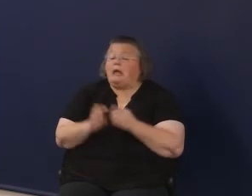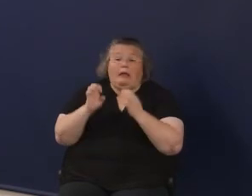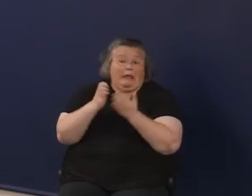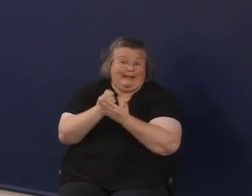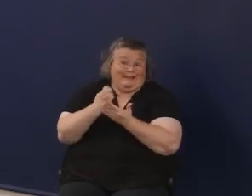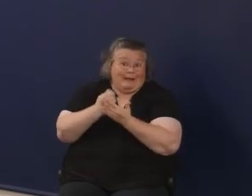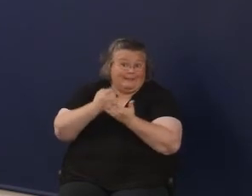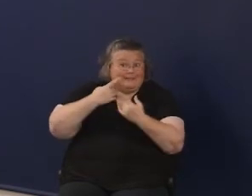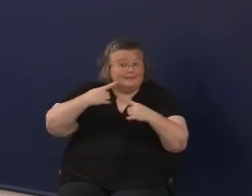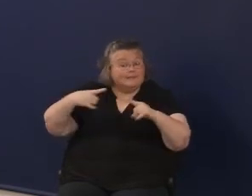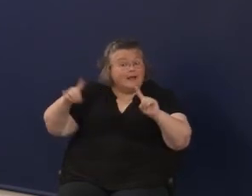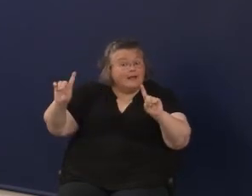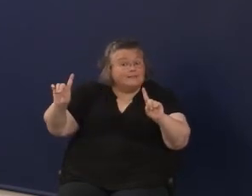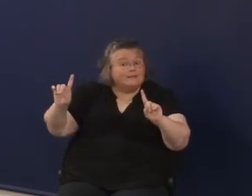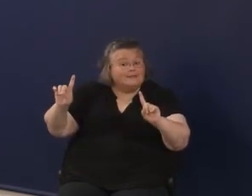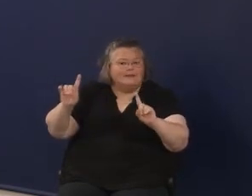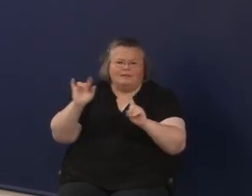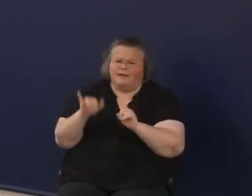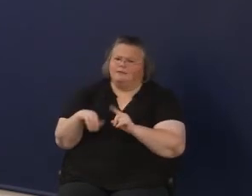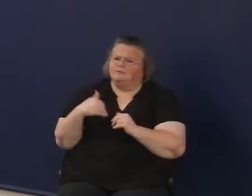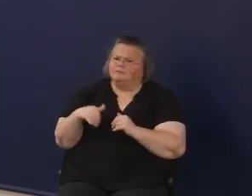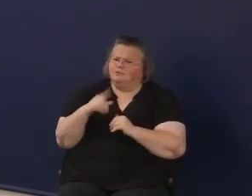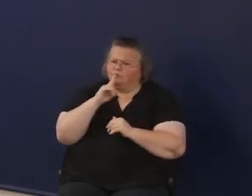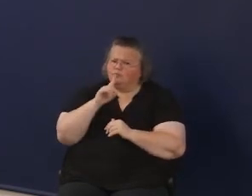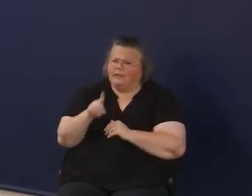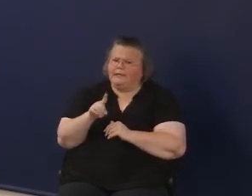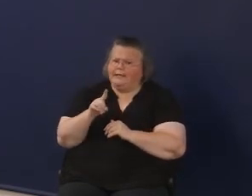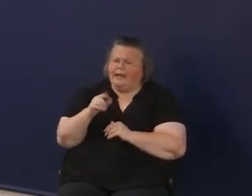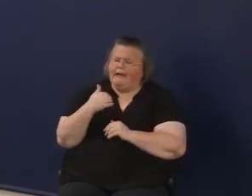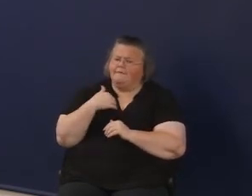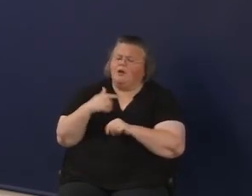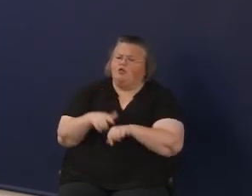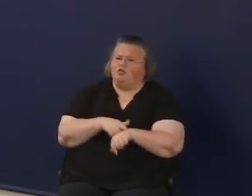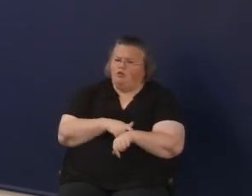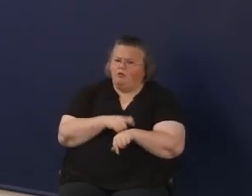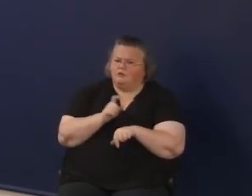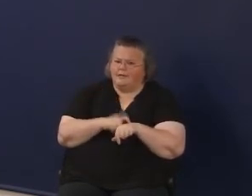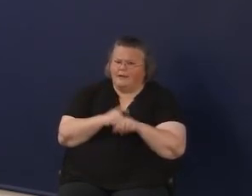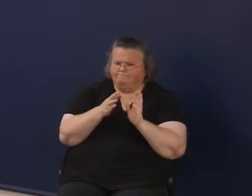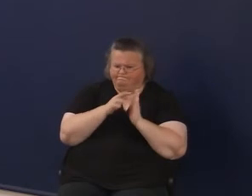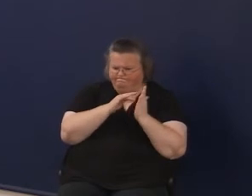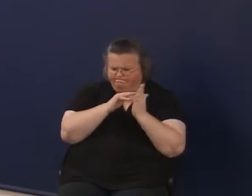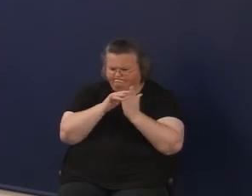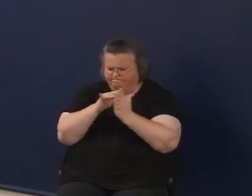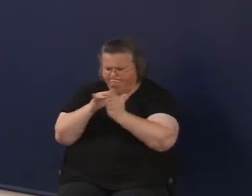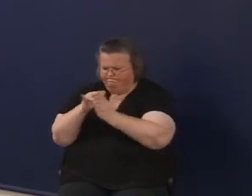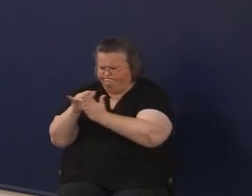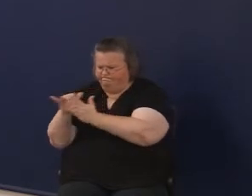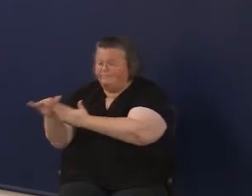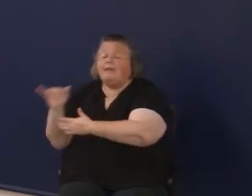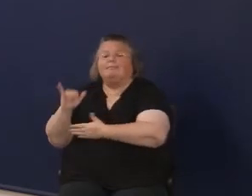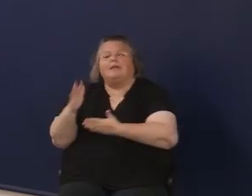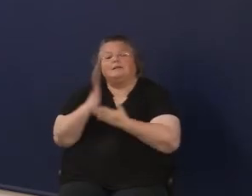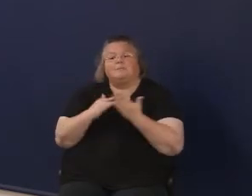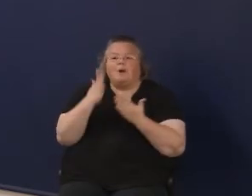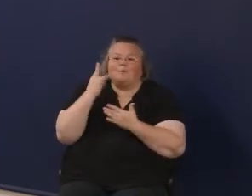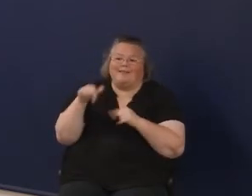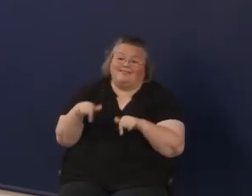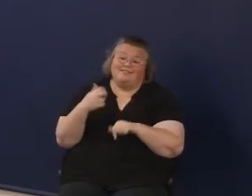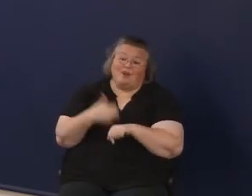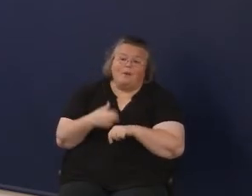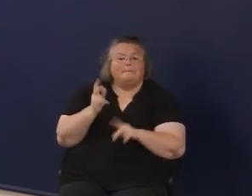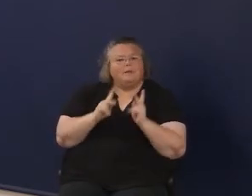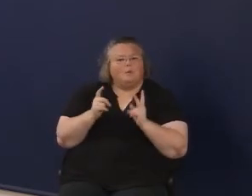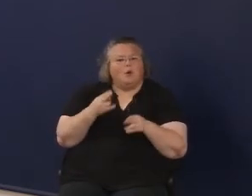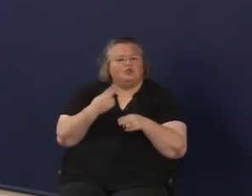economic success. I think you guys have a really long view on those kinds of things, which is part of why this is hard. People